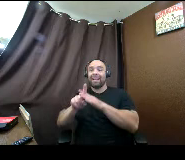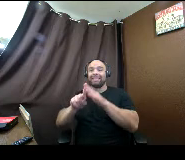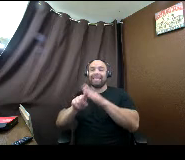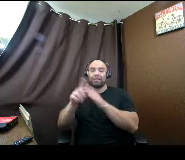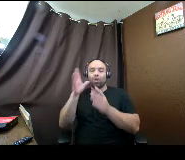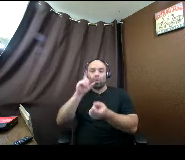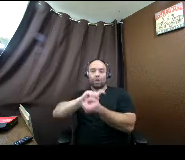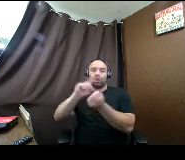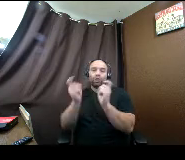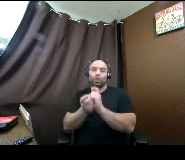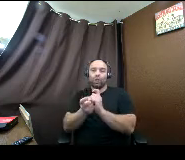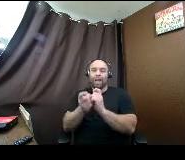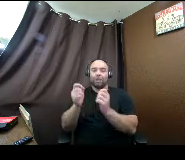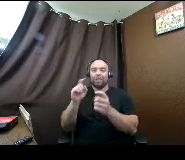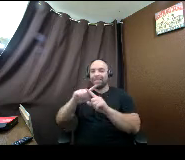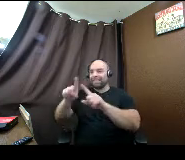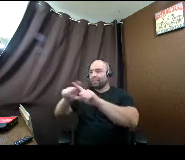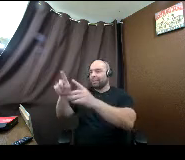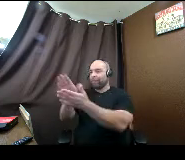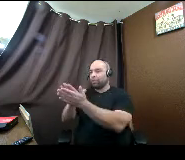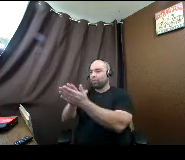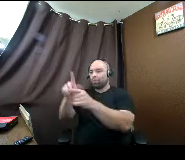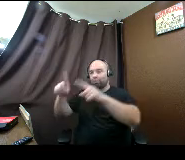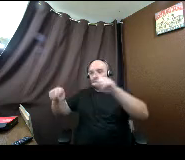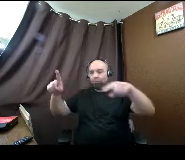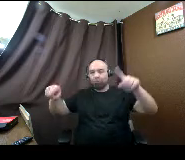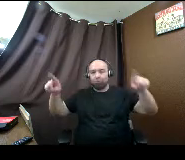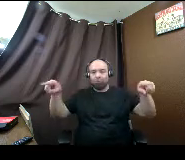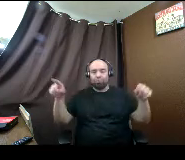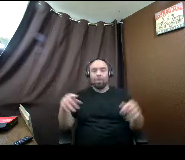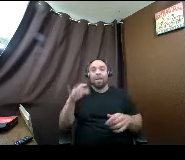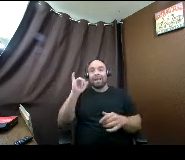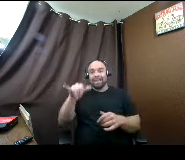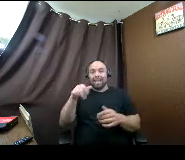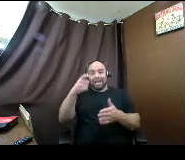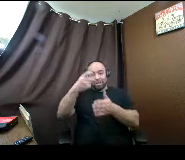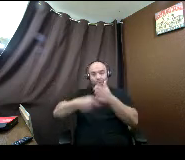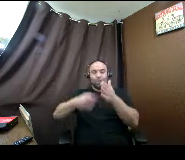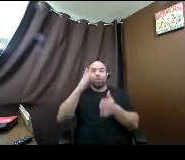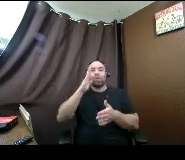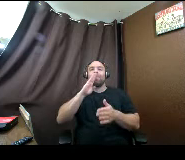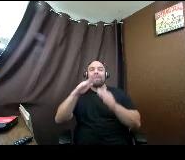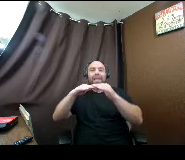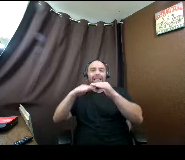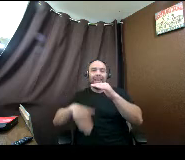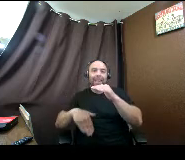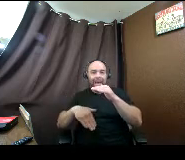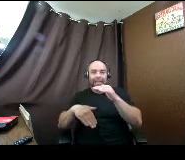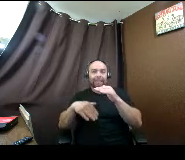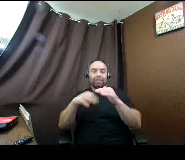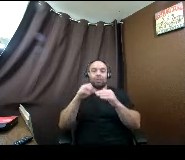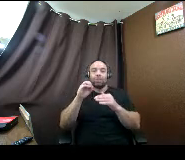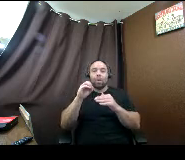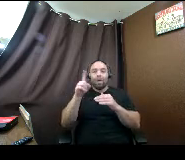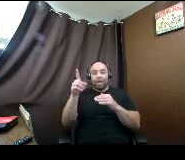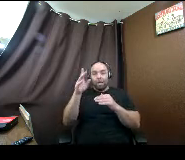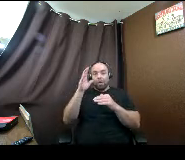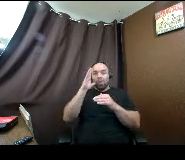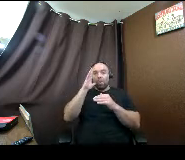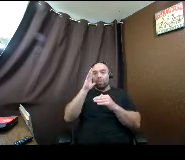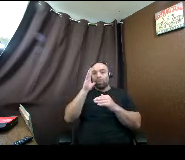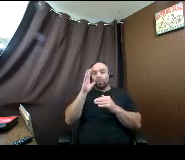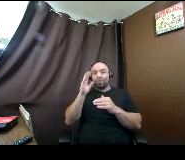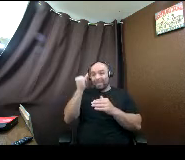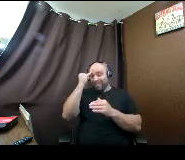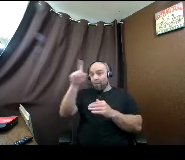So like if you're going to a community college. the tuition is going to be less and they're going to consider that. and how they provide aid to you. whereas if you're